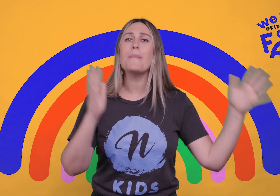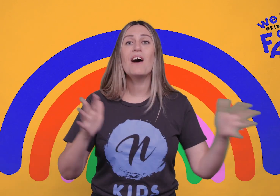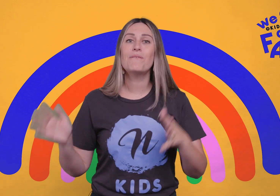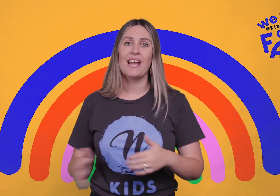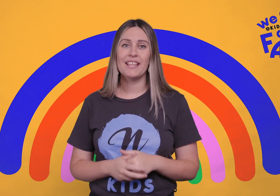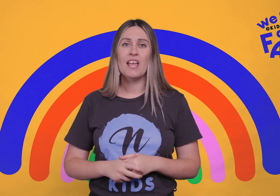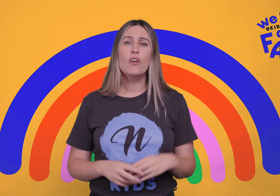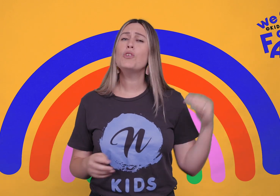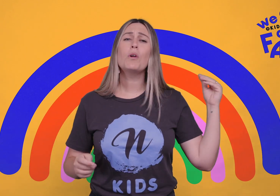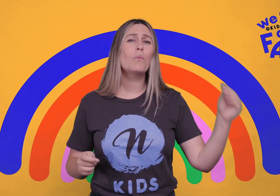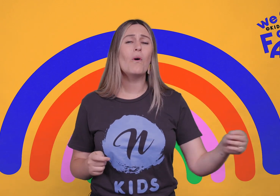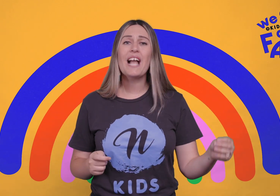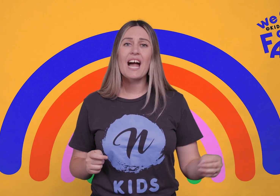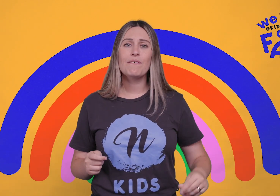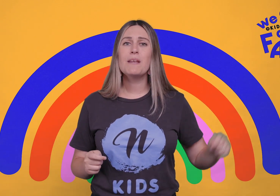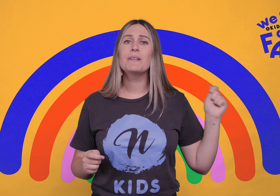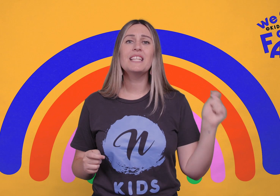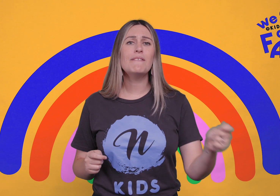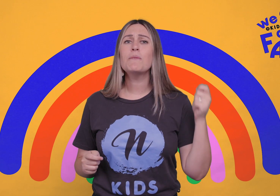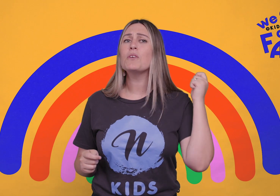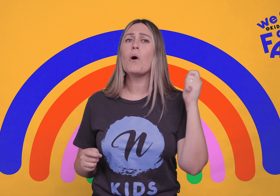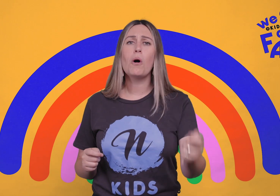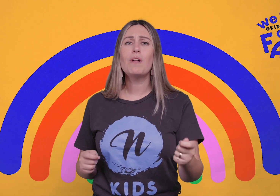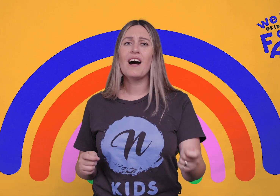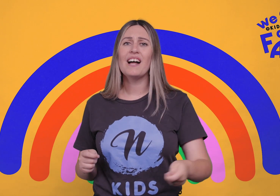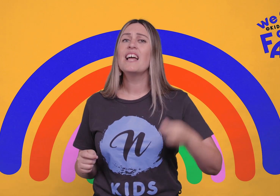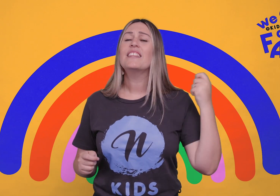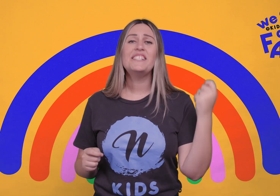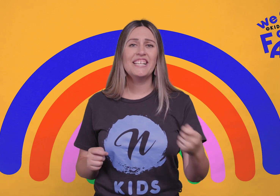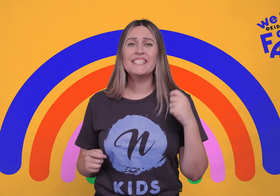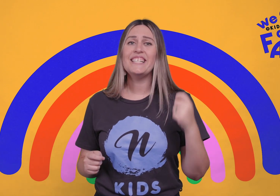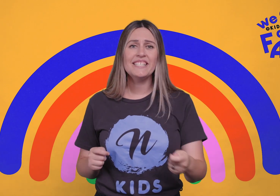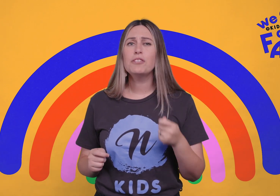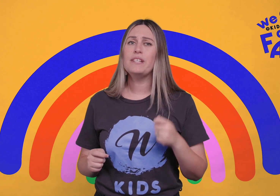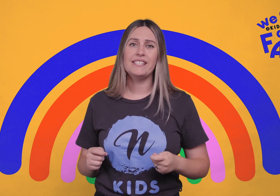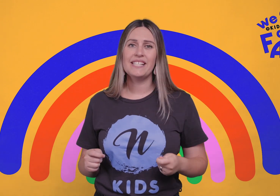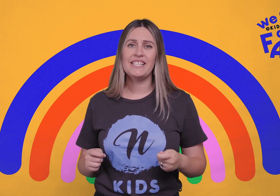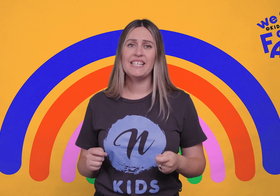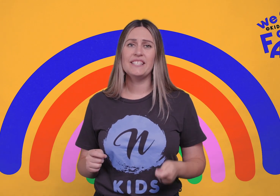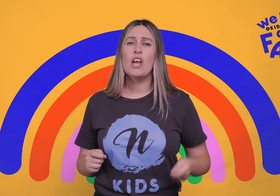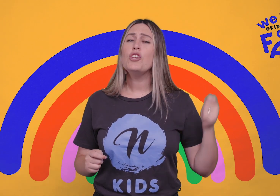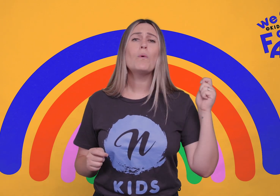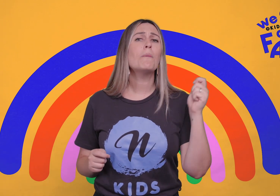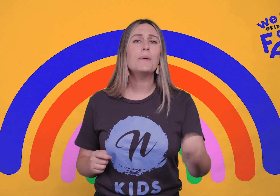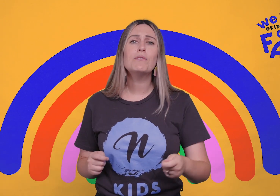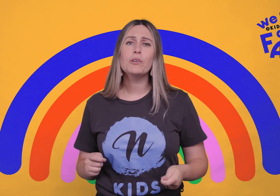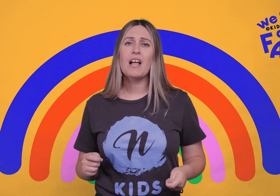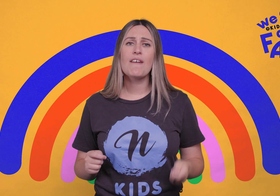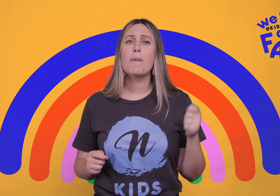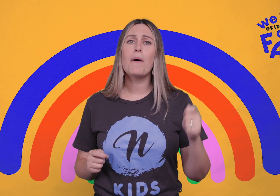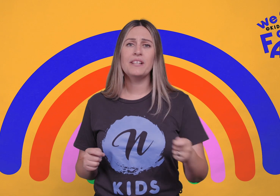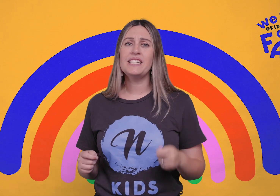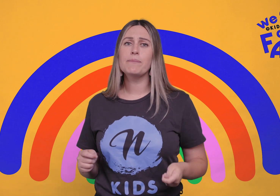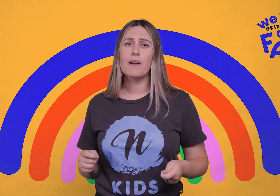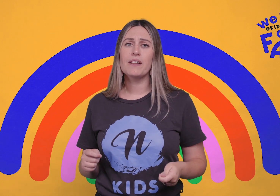to be about faith. You want to walk out of here believing with your whole heart that Jesus is who He says He is. You want to build your